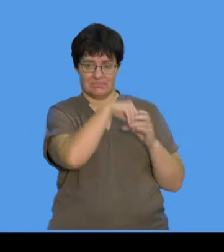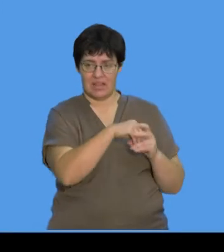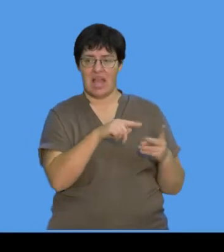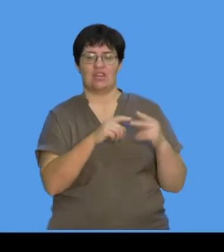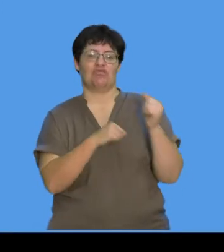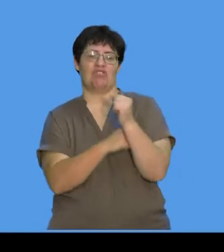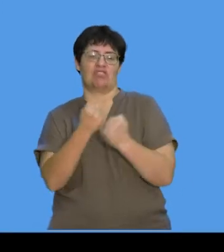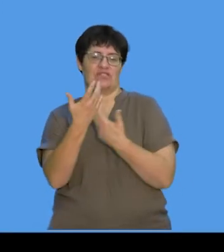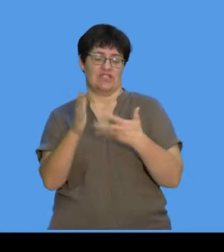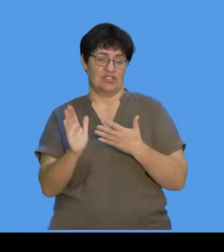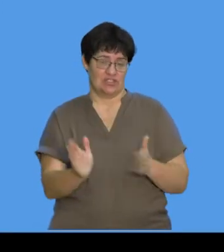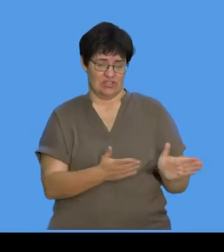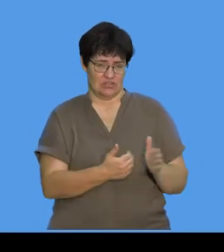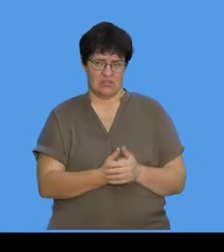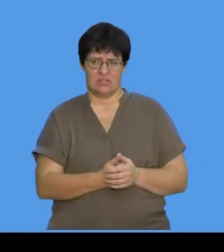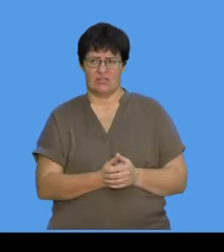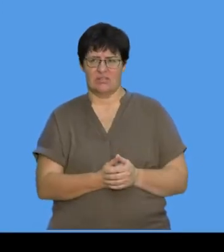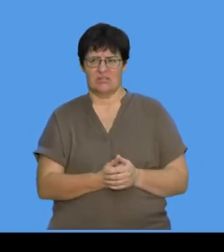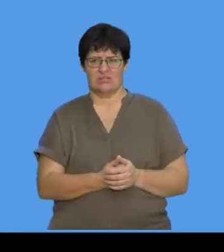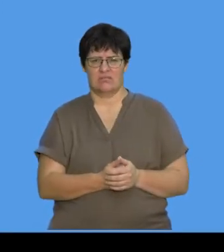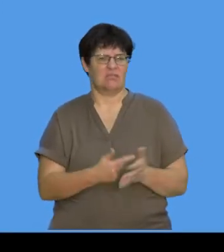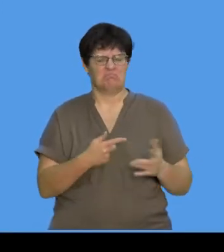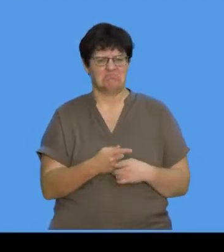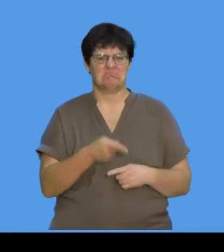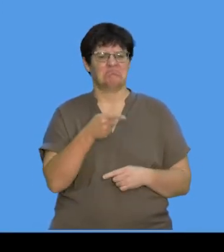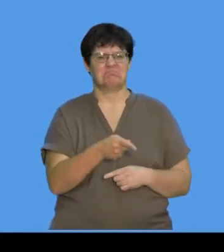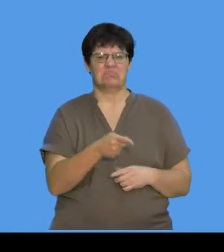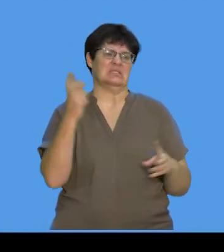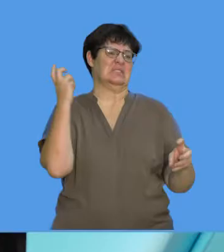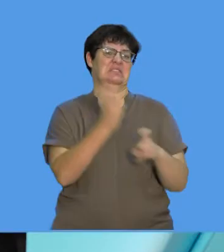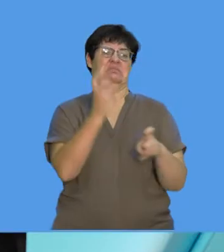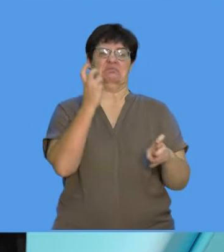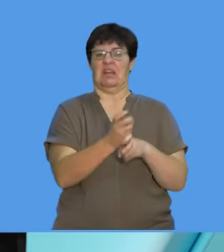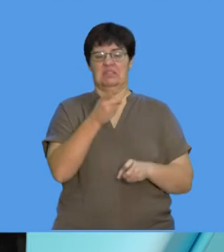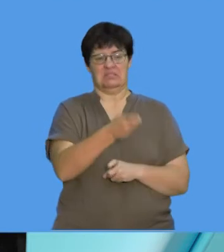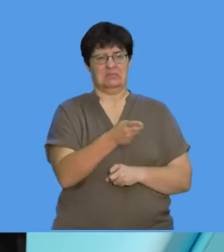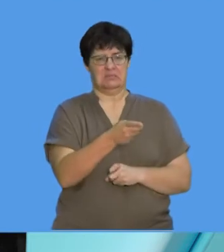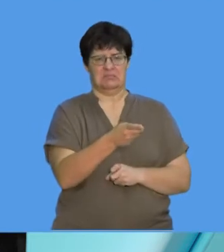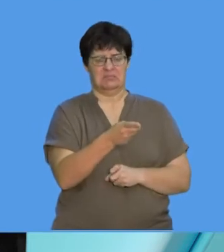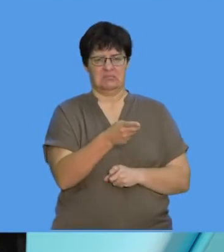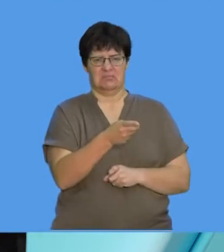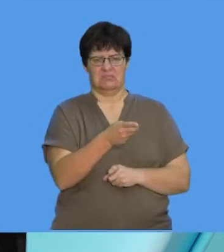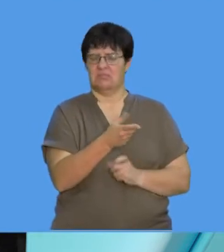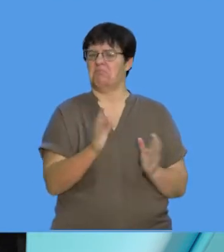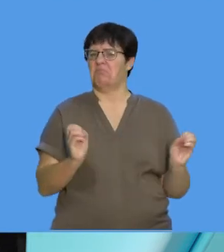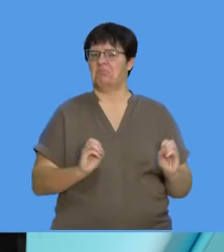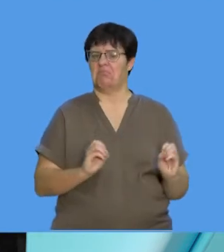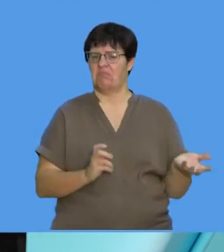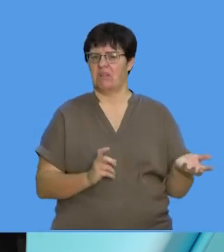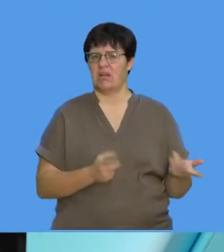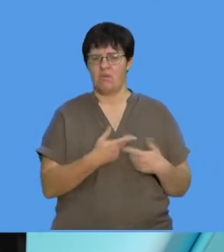structure of bacteria. It's not a very intense, difficult, right, section that we're doing. Can you